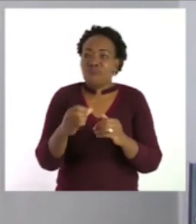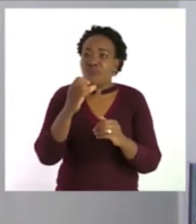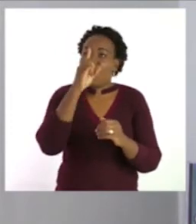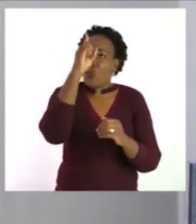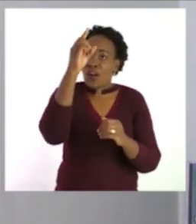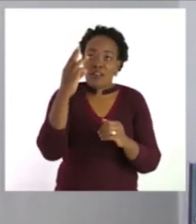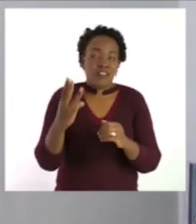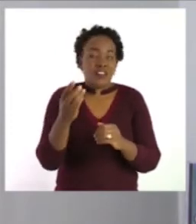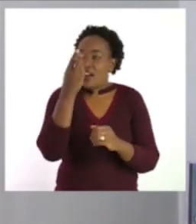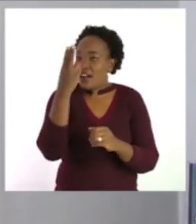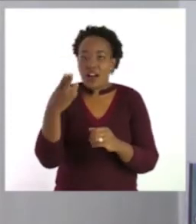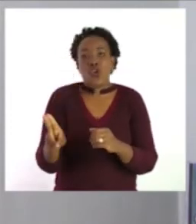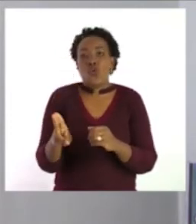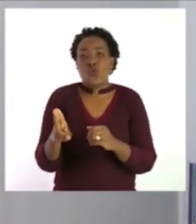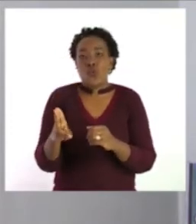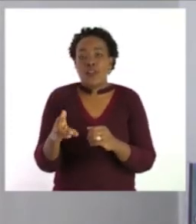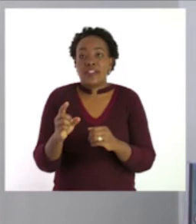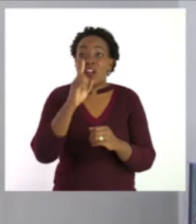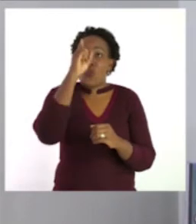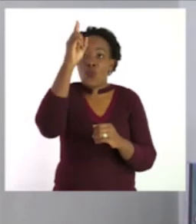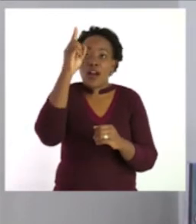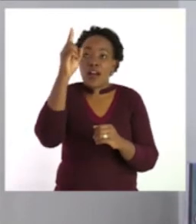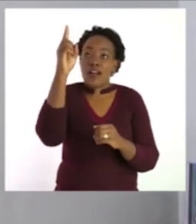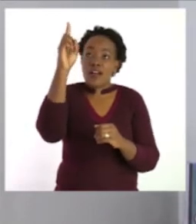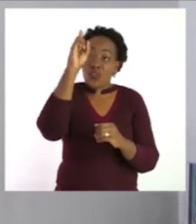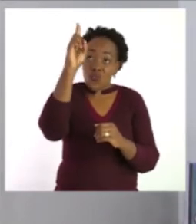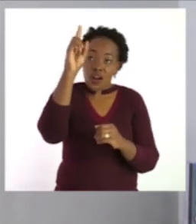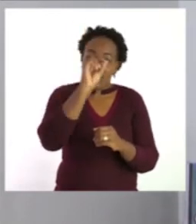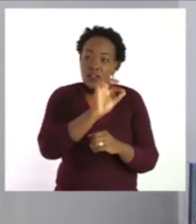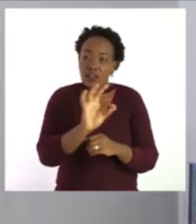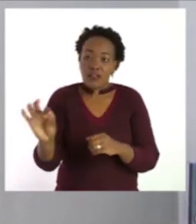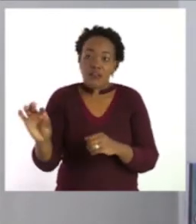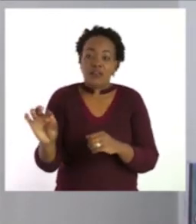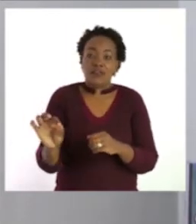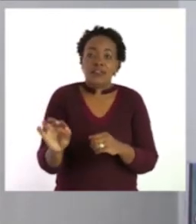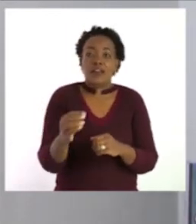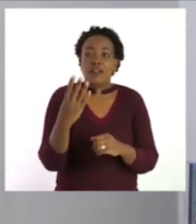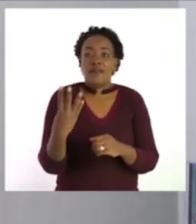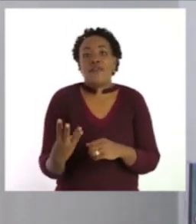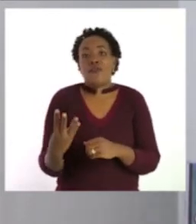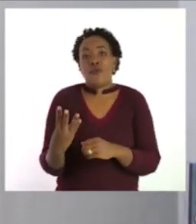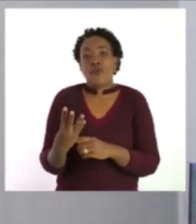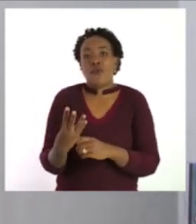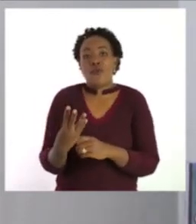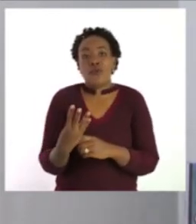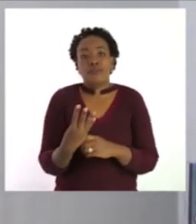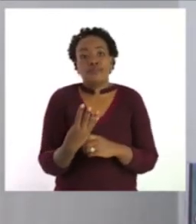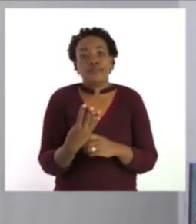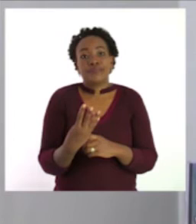one out of four. So we want to color one over four.